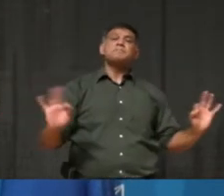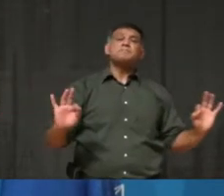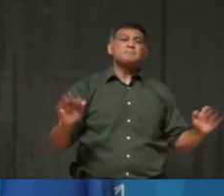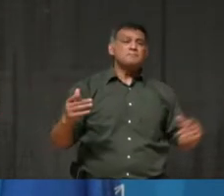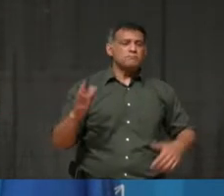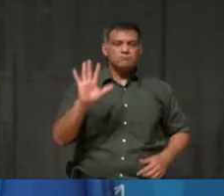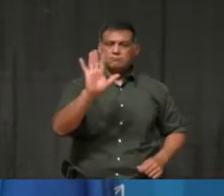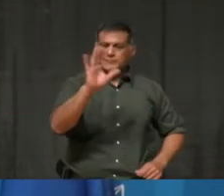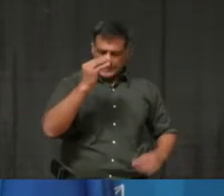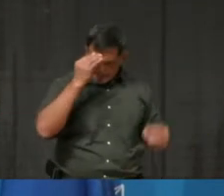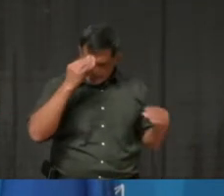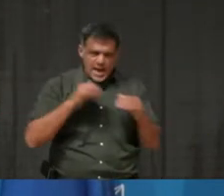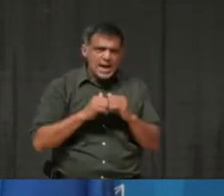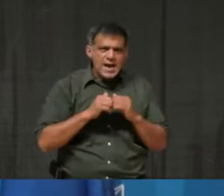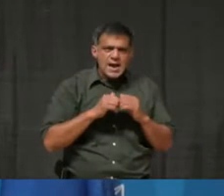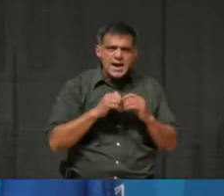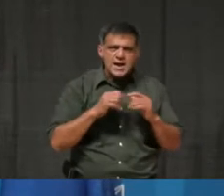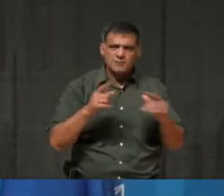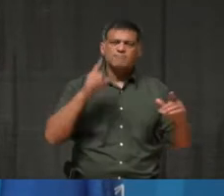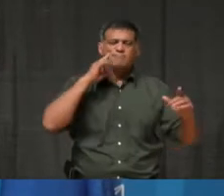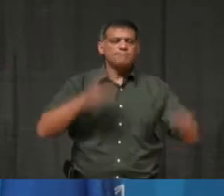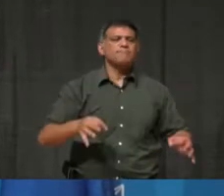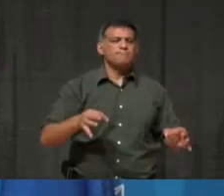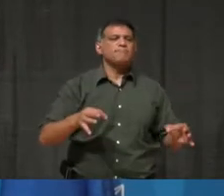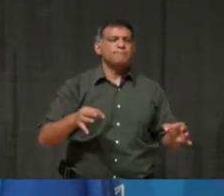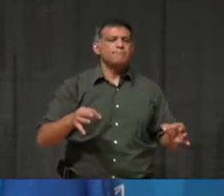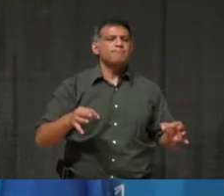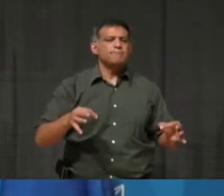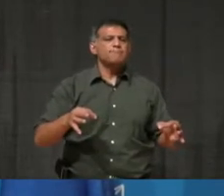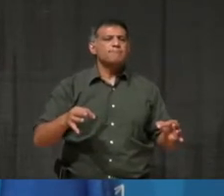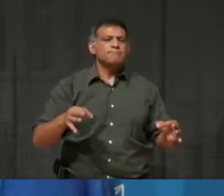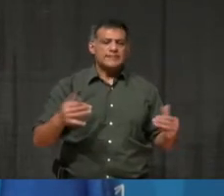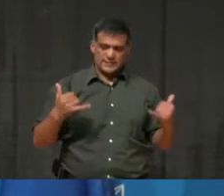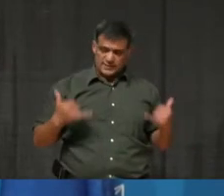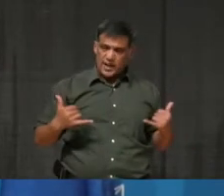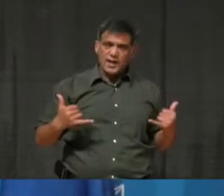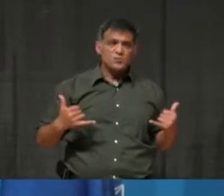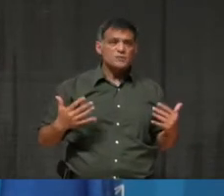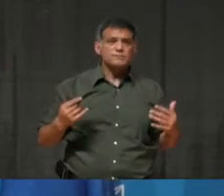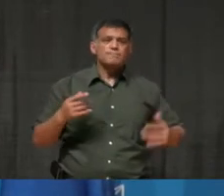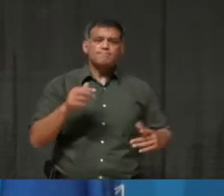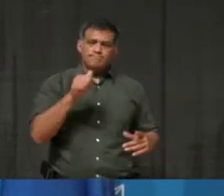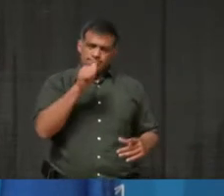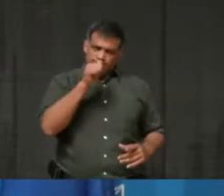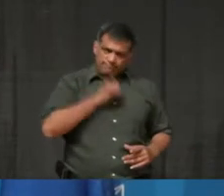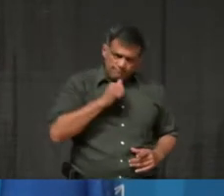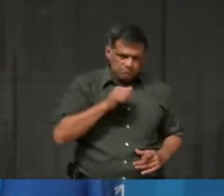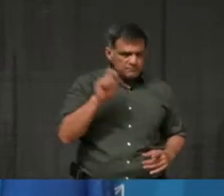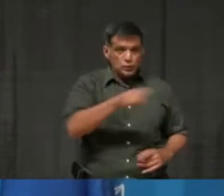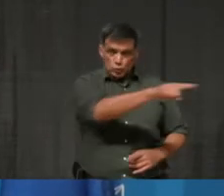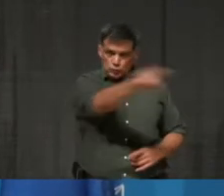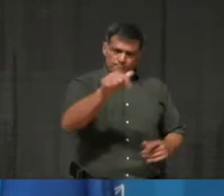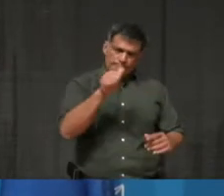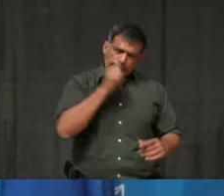lives, protect the healthcare system, and in the long run, reduce the impacts of this pandemic on our community.